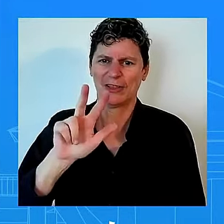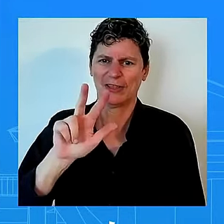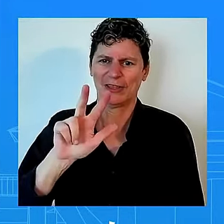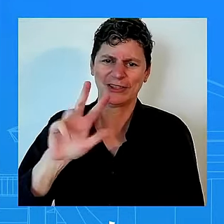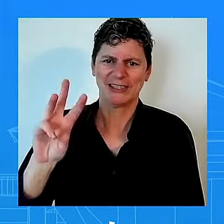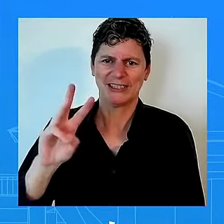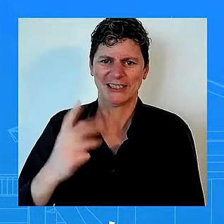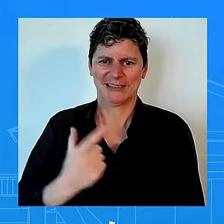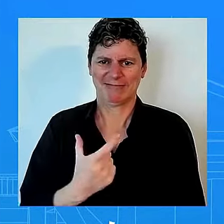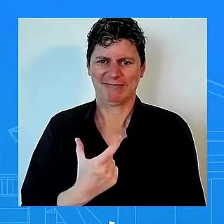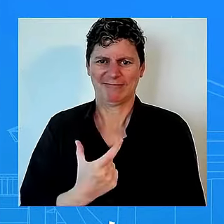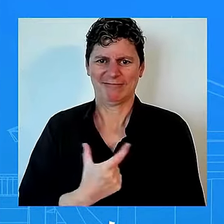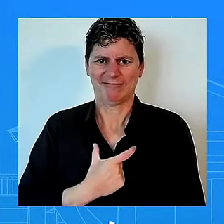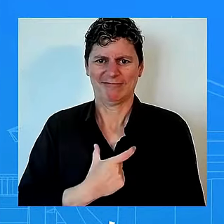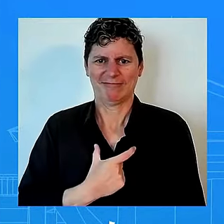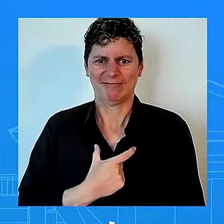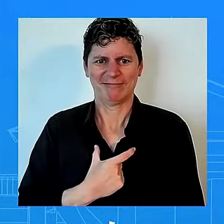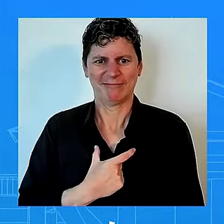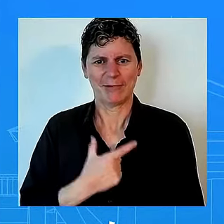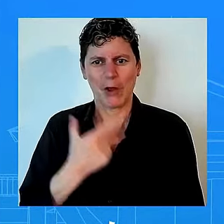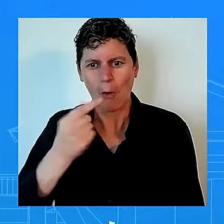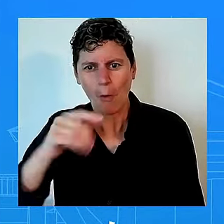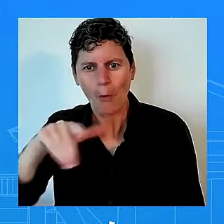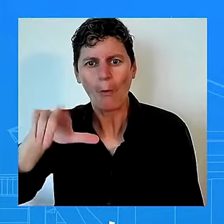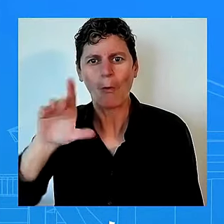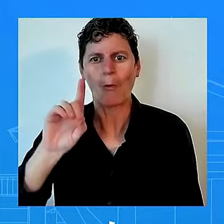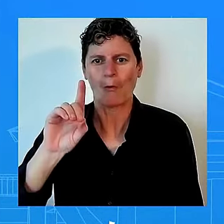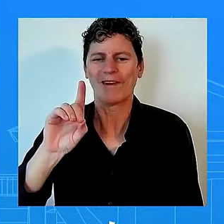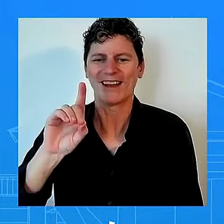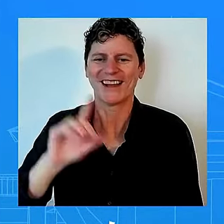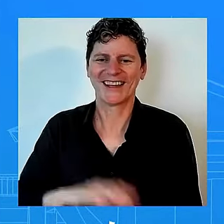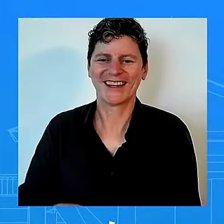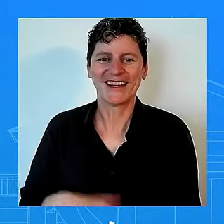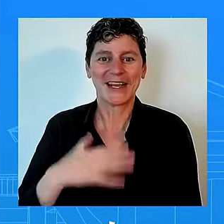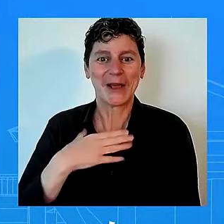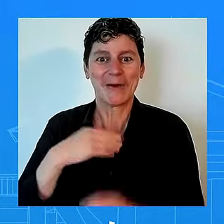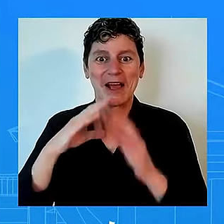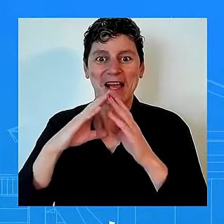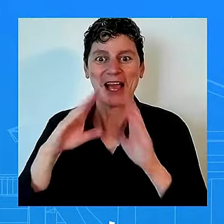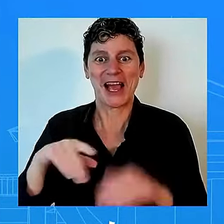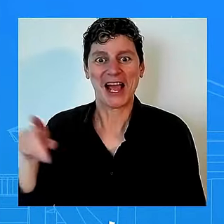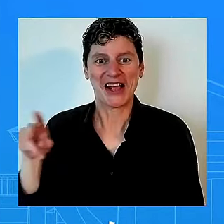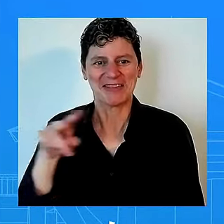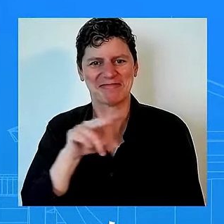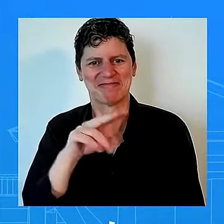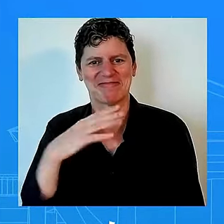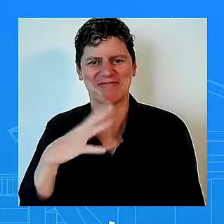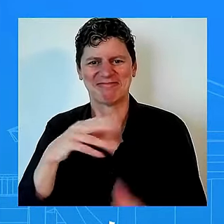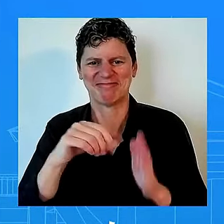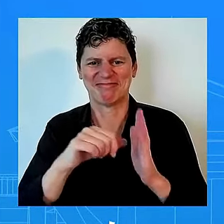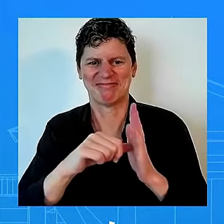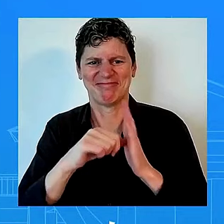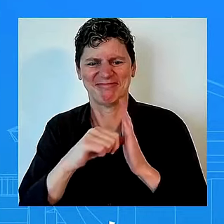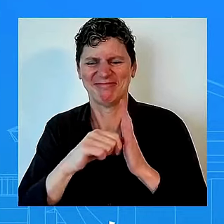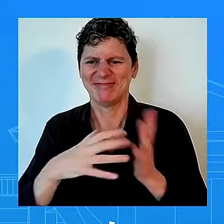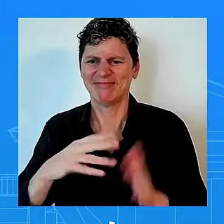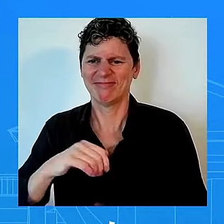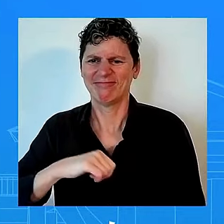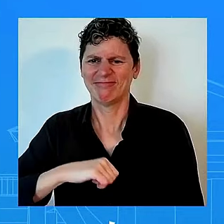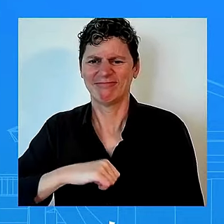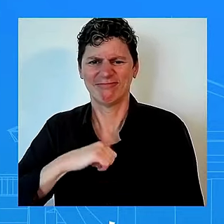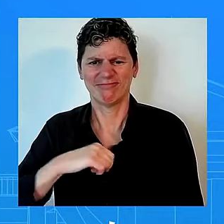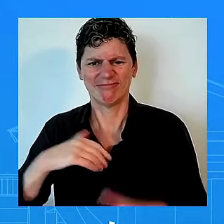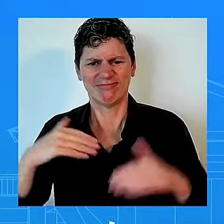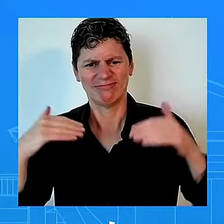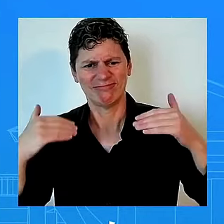and i quote our athletes carry more than just our flag they carry our nation's heart and our